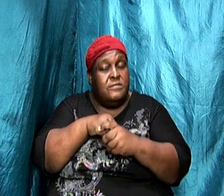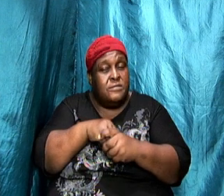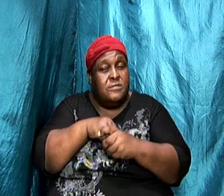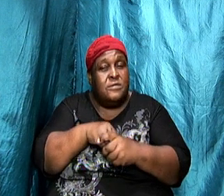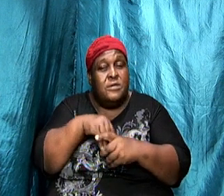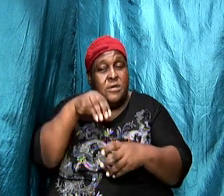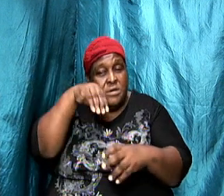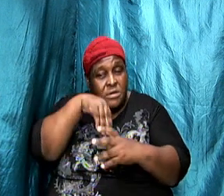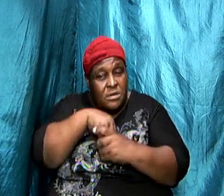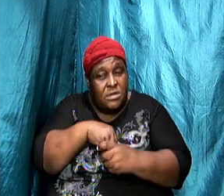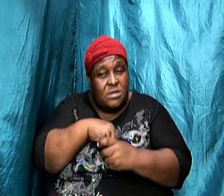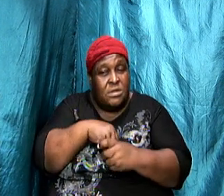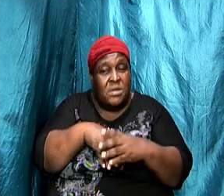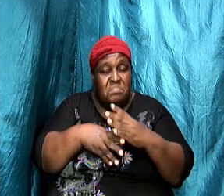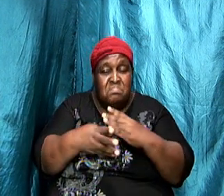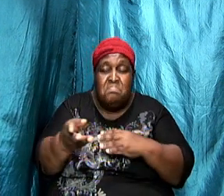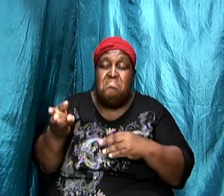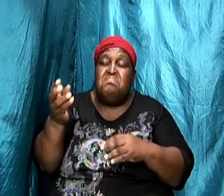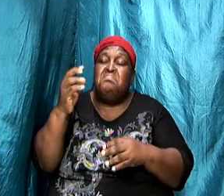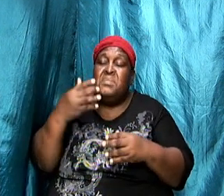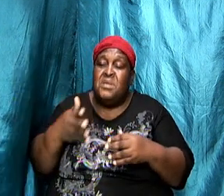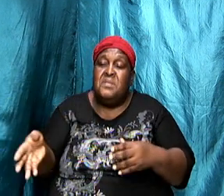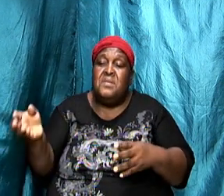these rituals included